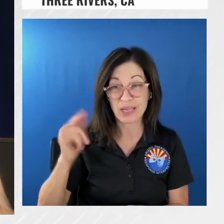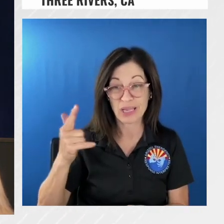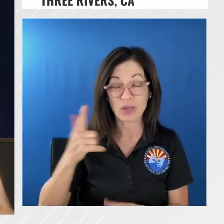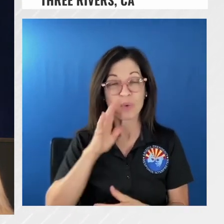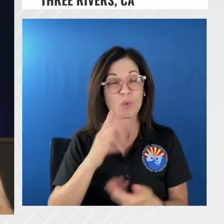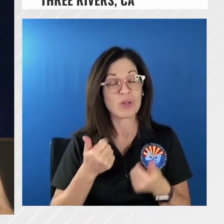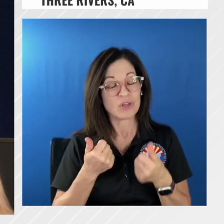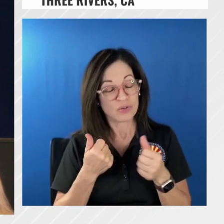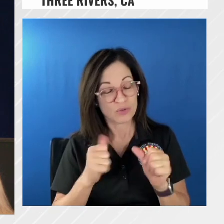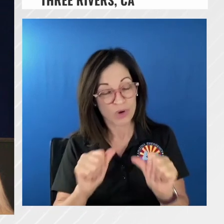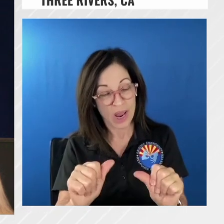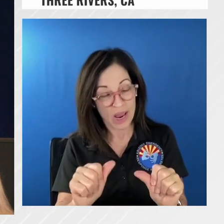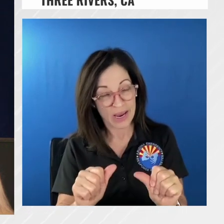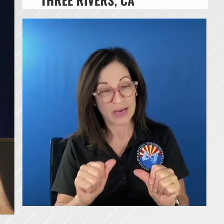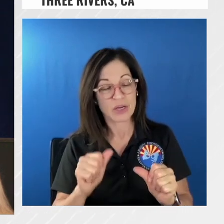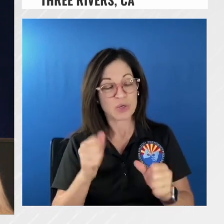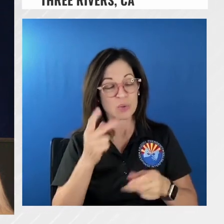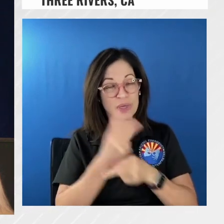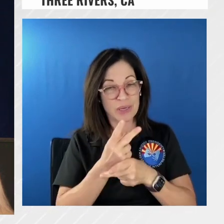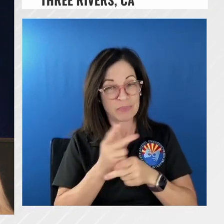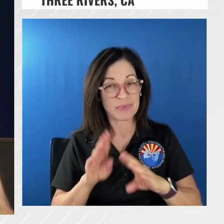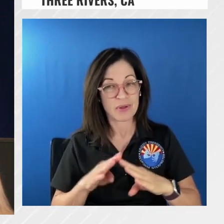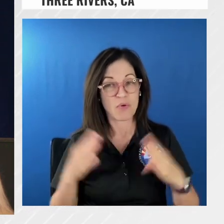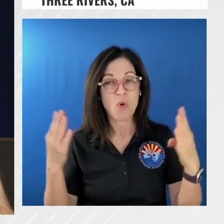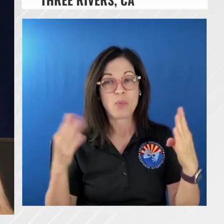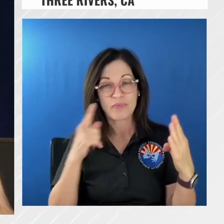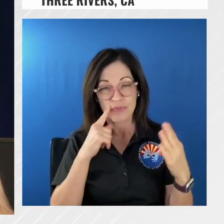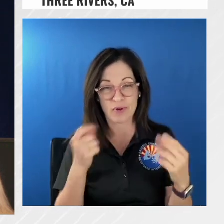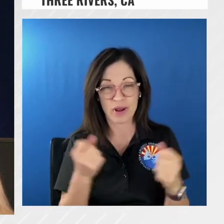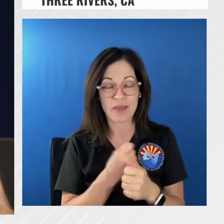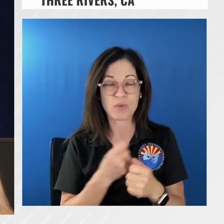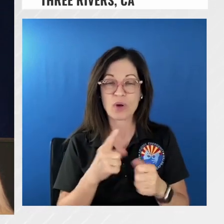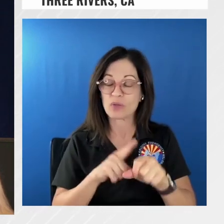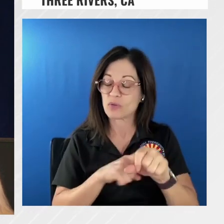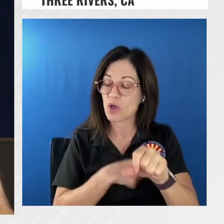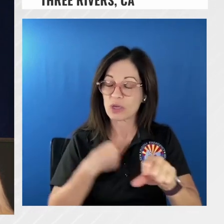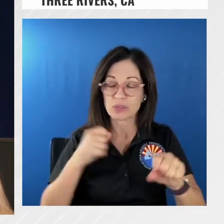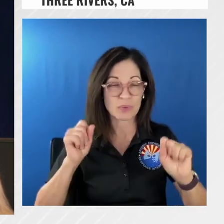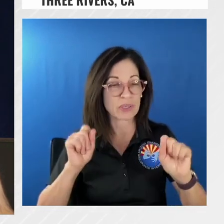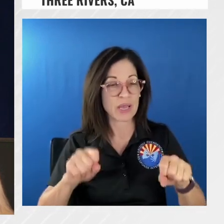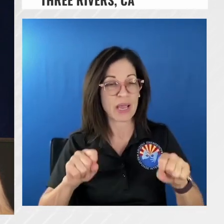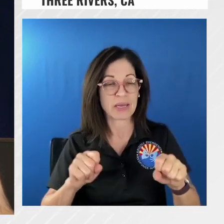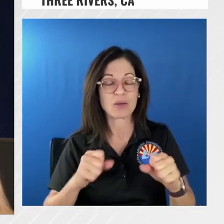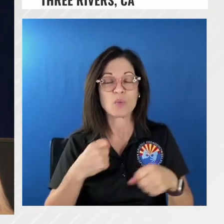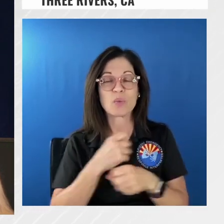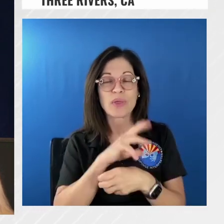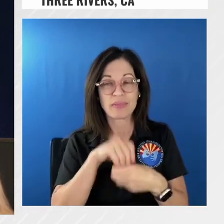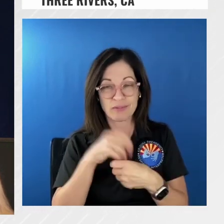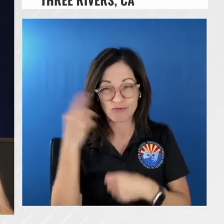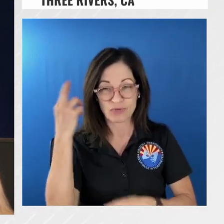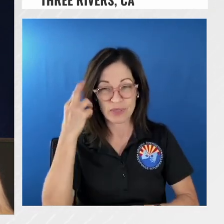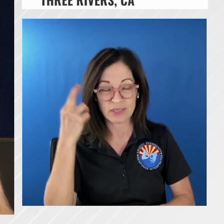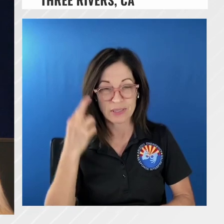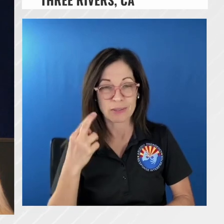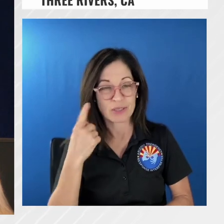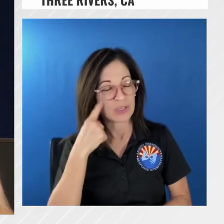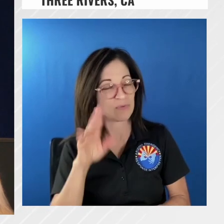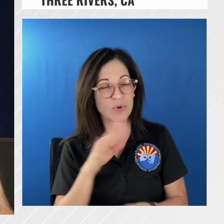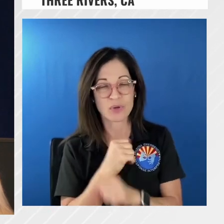keep that active for everybody as long as we reasonably can for everybody's safety